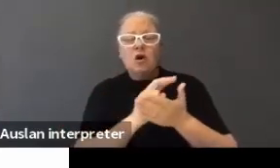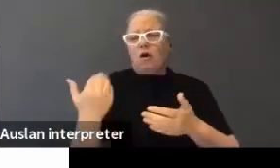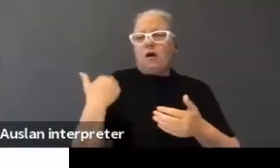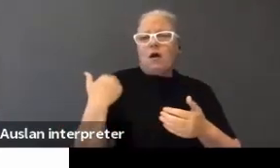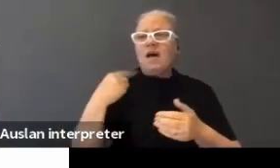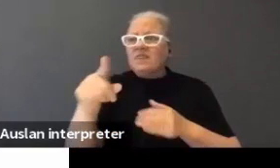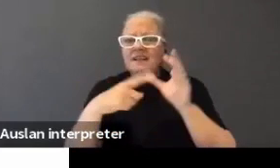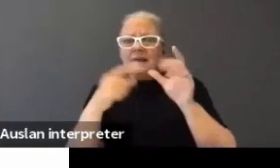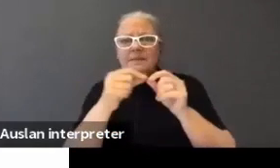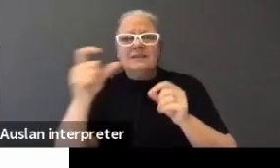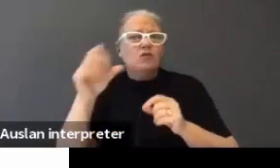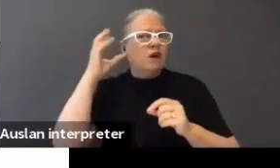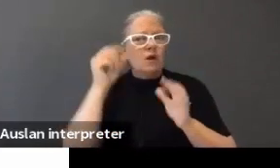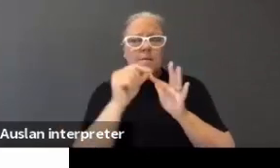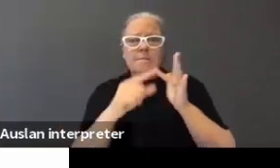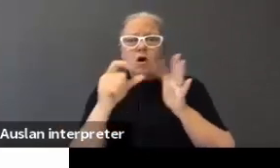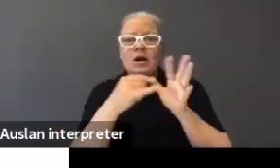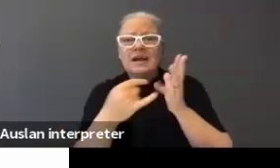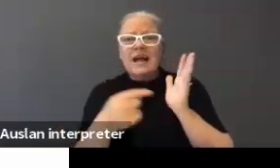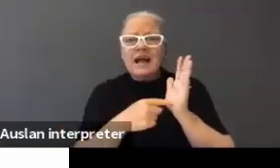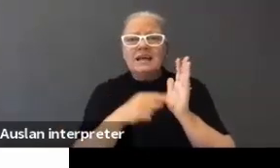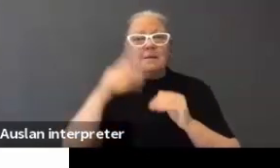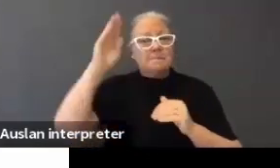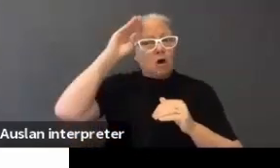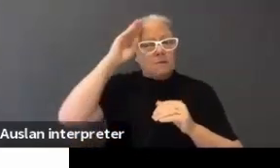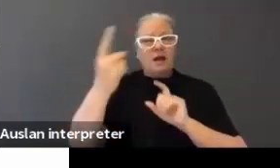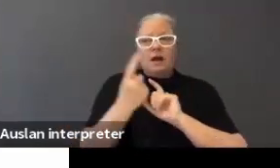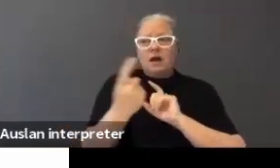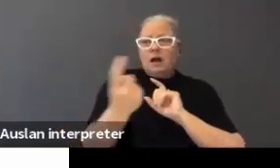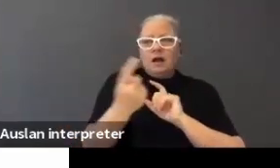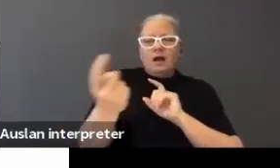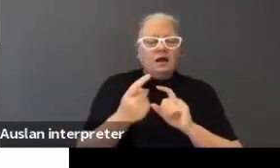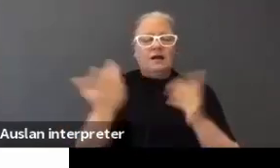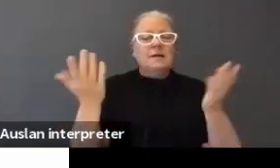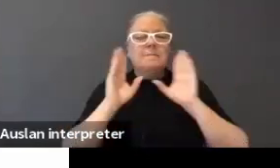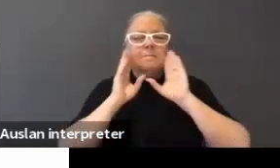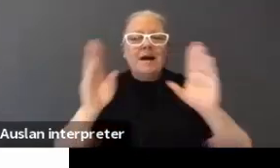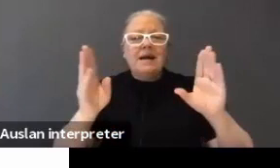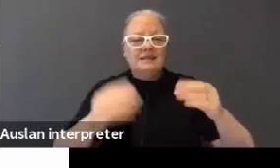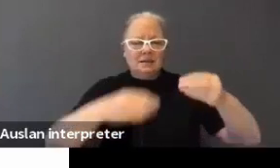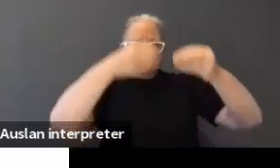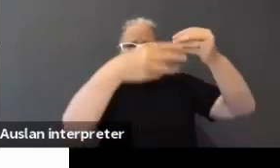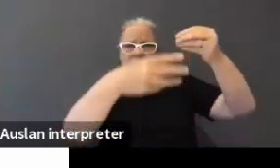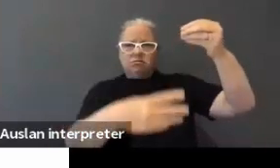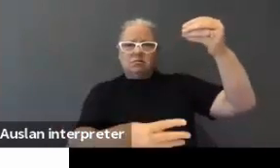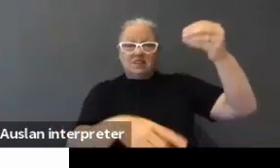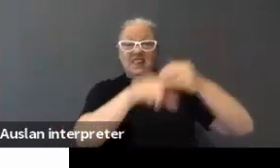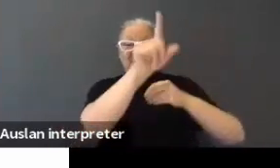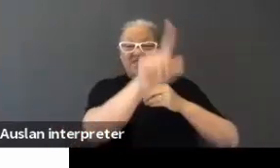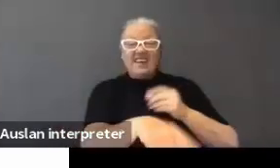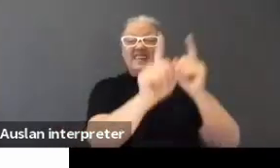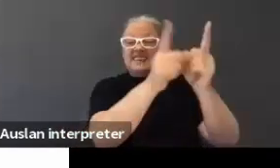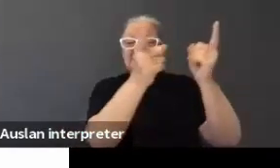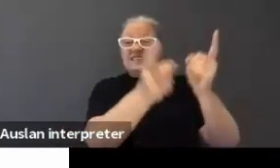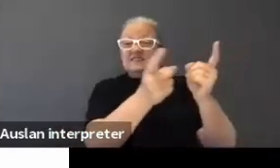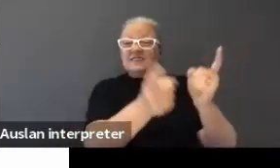ABC radio podcast. It was just a massive stream. Now that just gives you an idea of all the different types